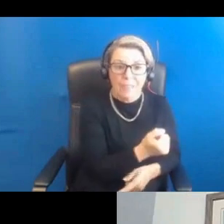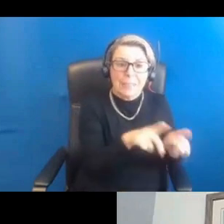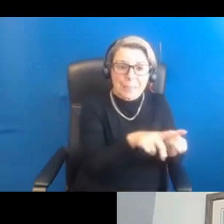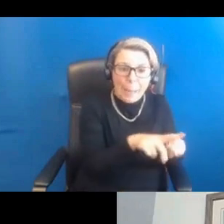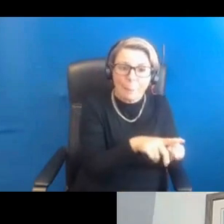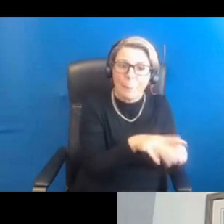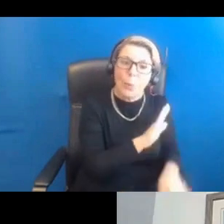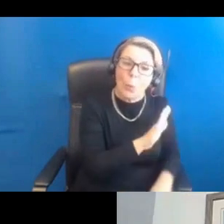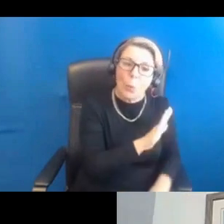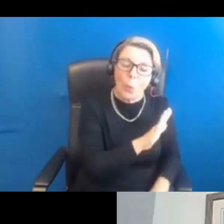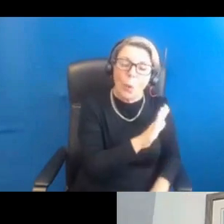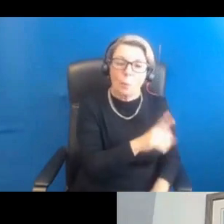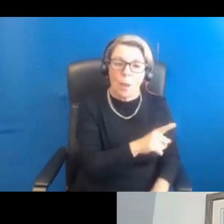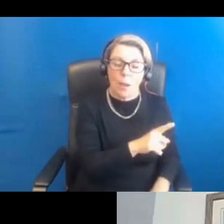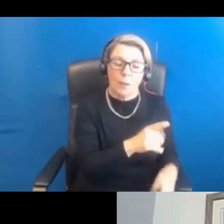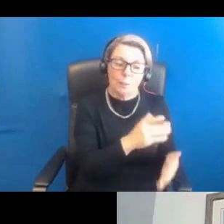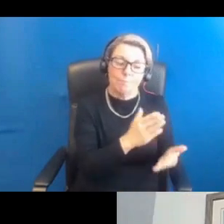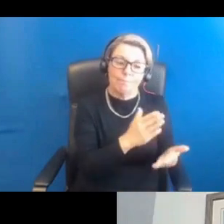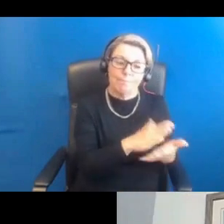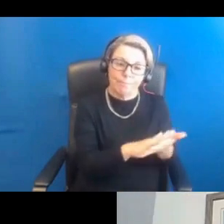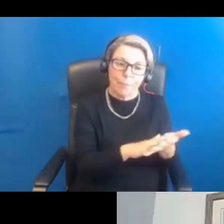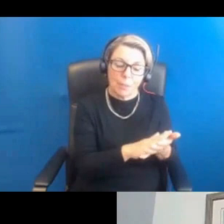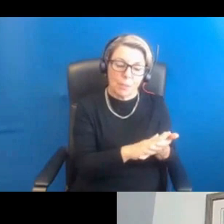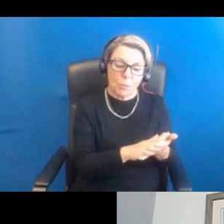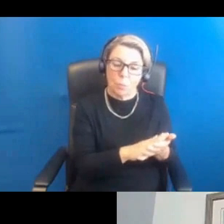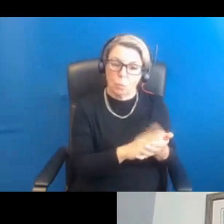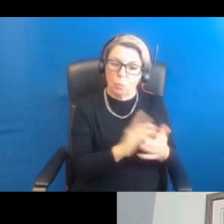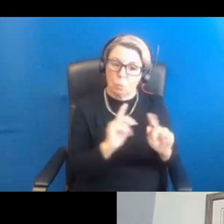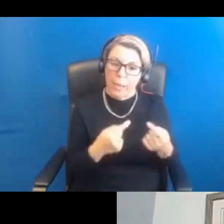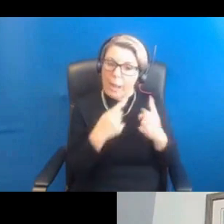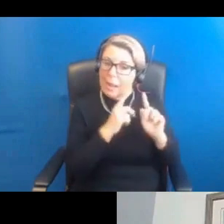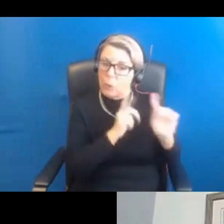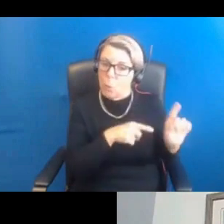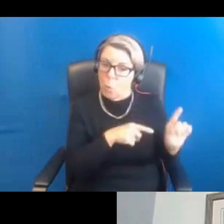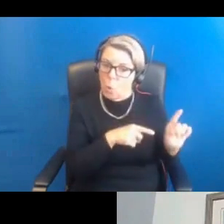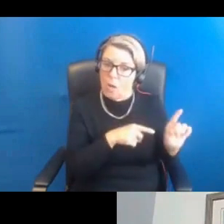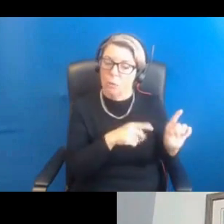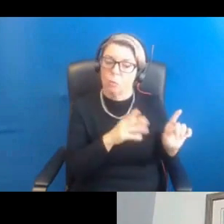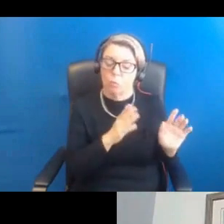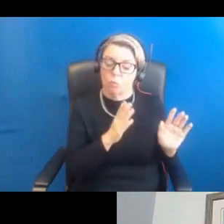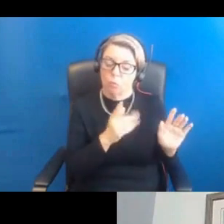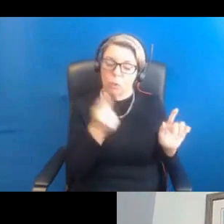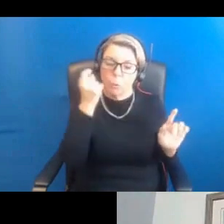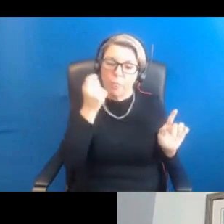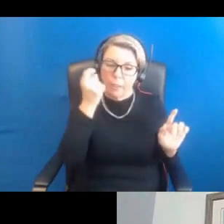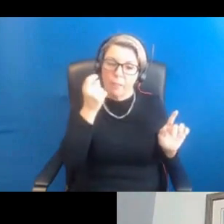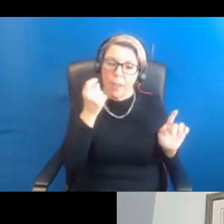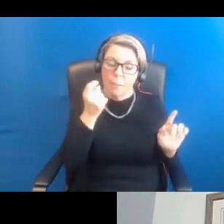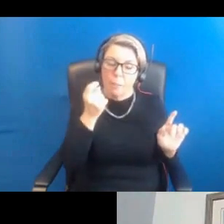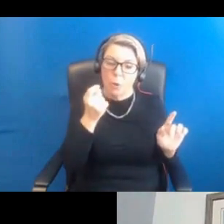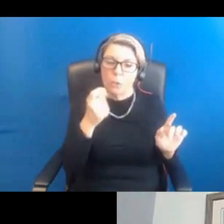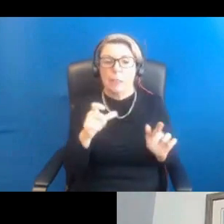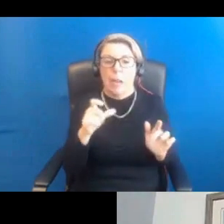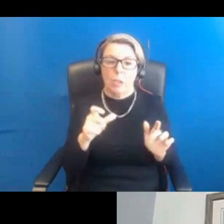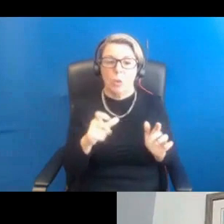same. But these are factors that we shouldn't ignore with regard to, because of things that we can do about that to reduce cardiovascular risk in later